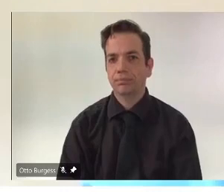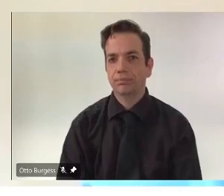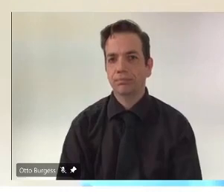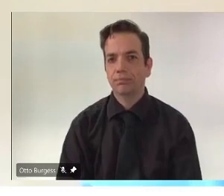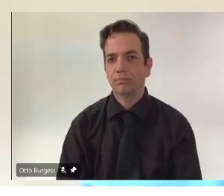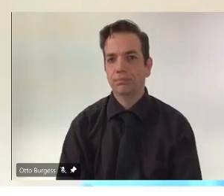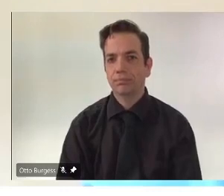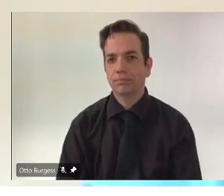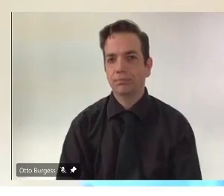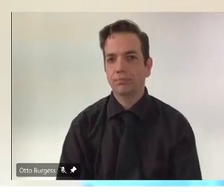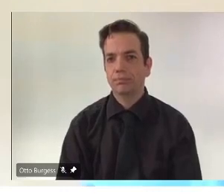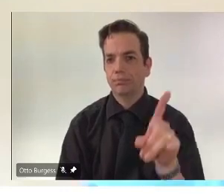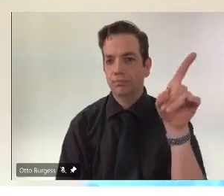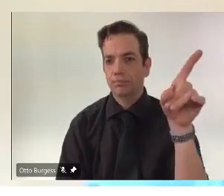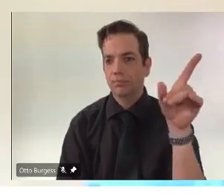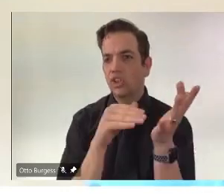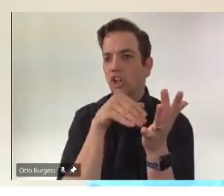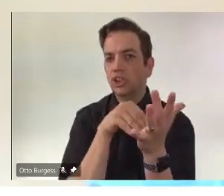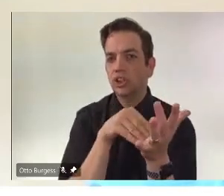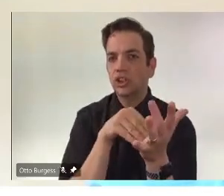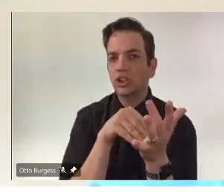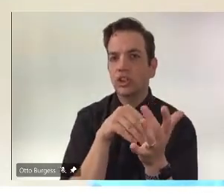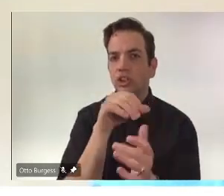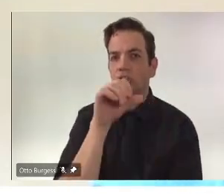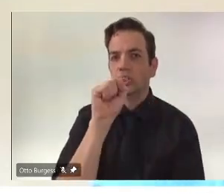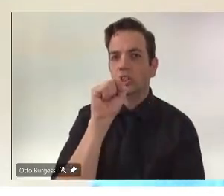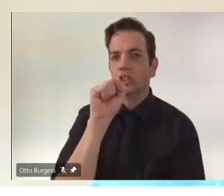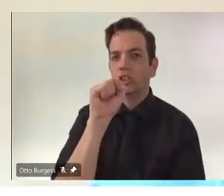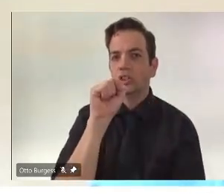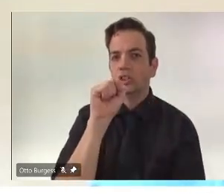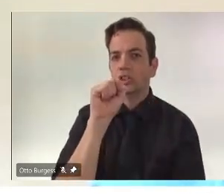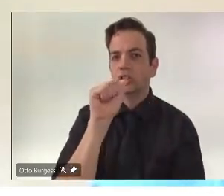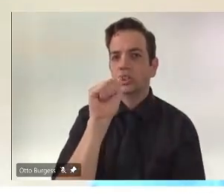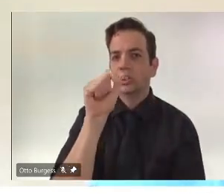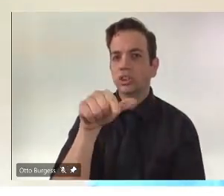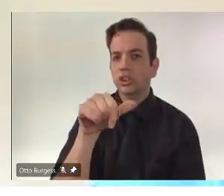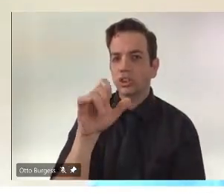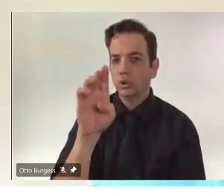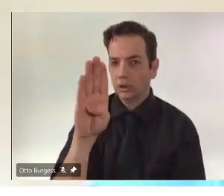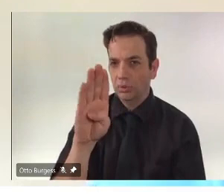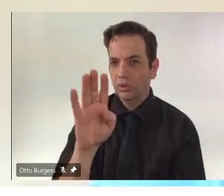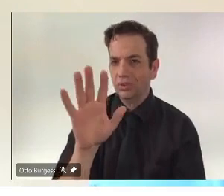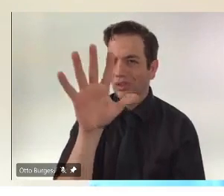So around 73,000 people have received the first dose of AstraZeneca.